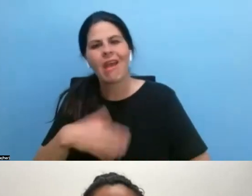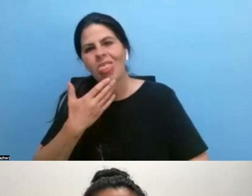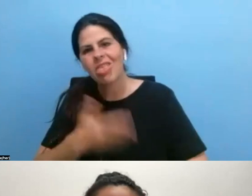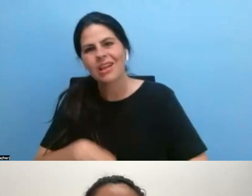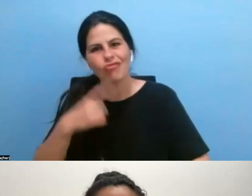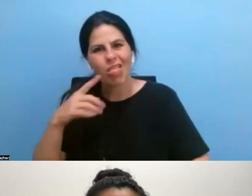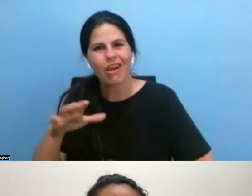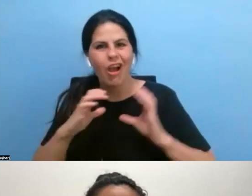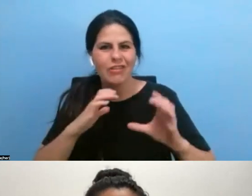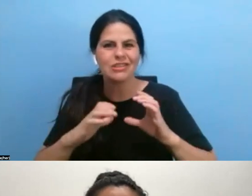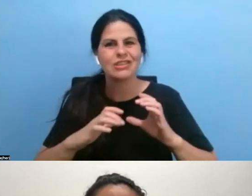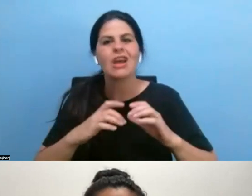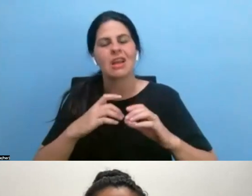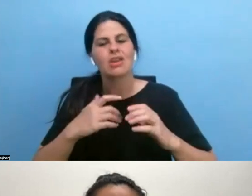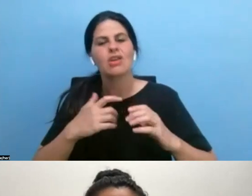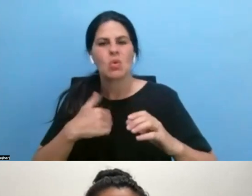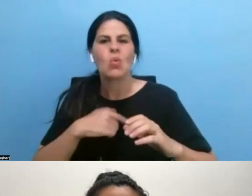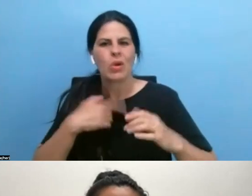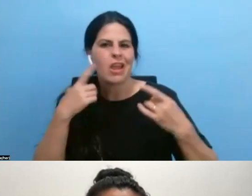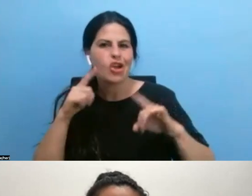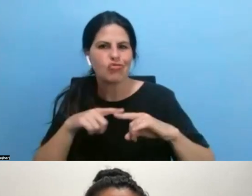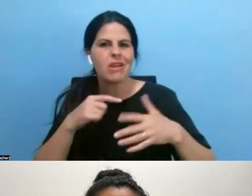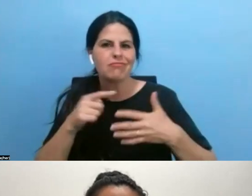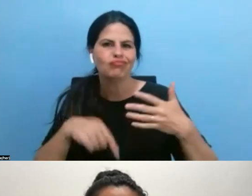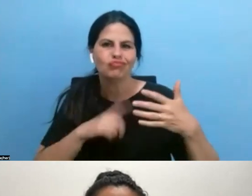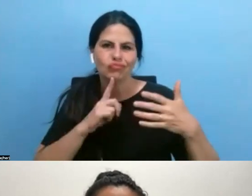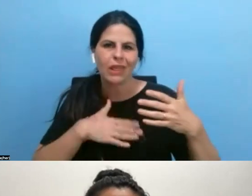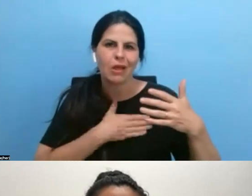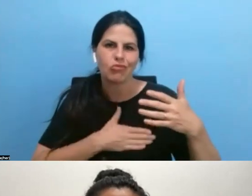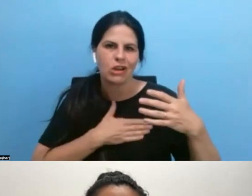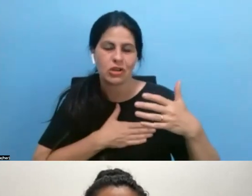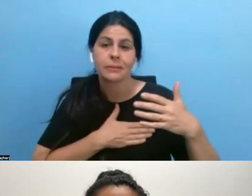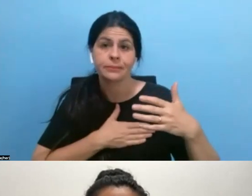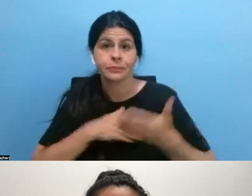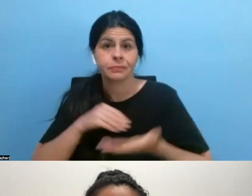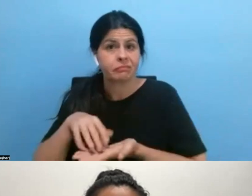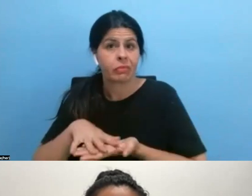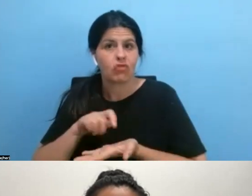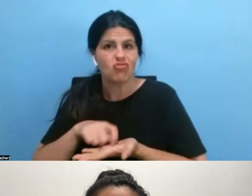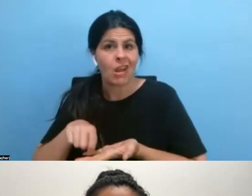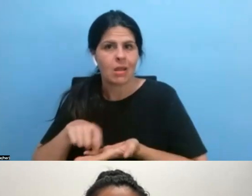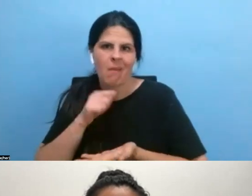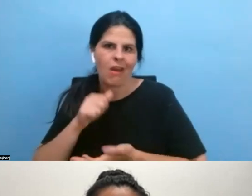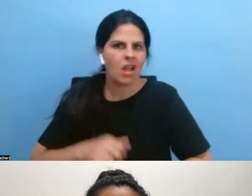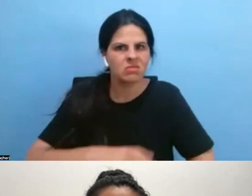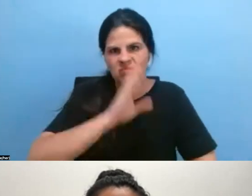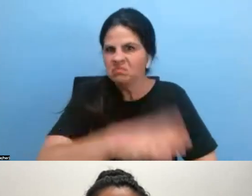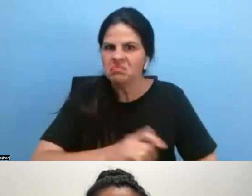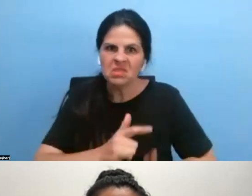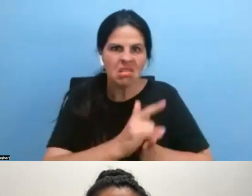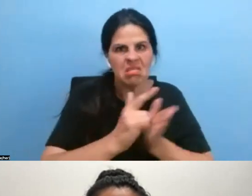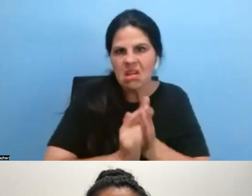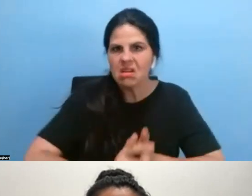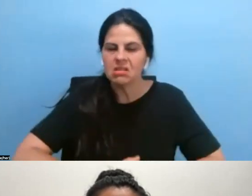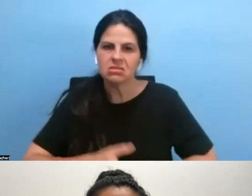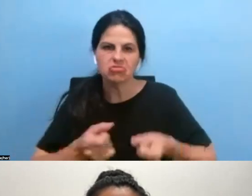We agreed to this. I really appreciate it. So you have that down in writing, but you're not slapping someone with a really scary looking work